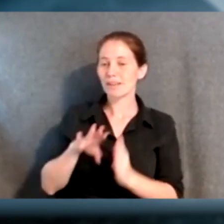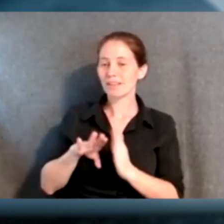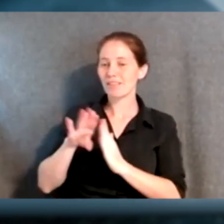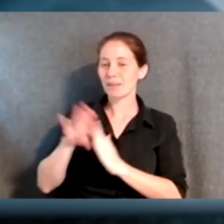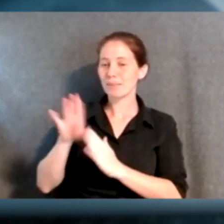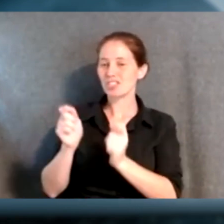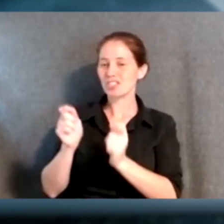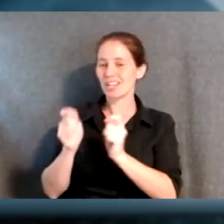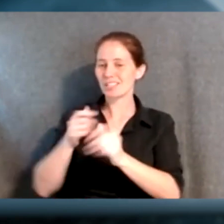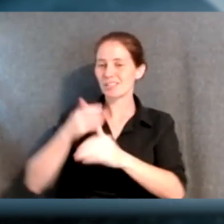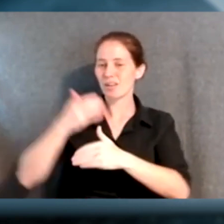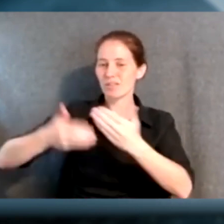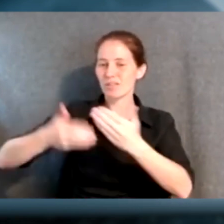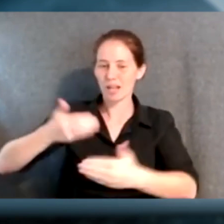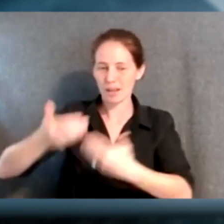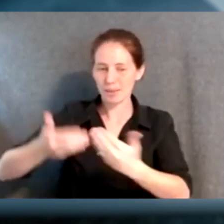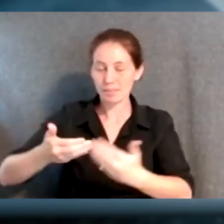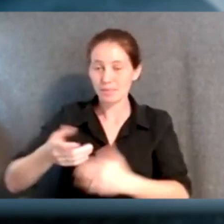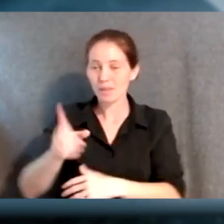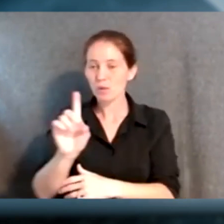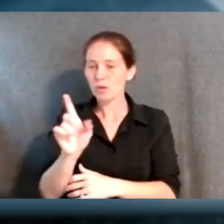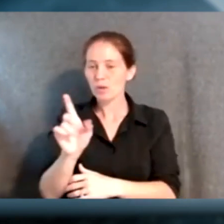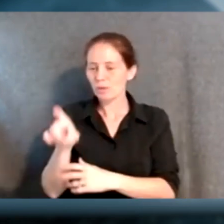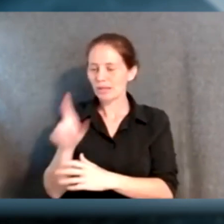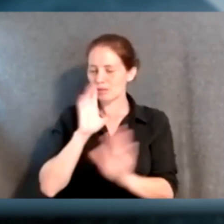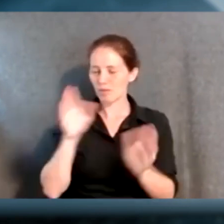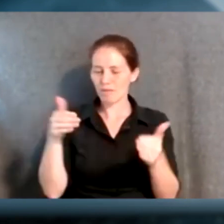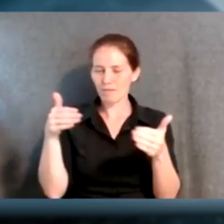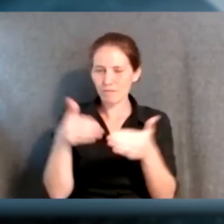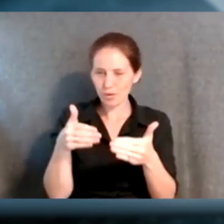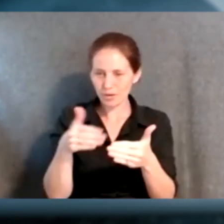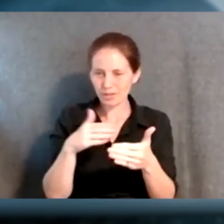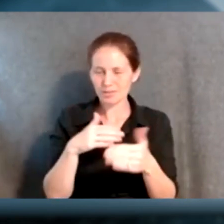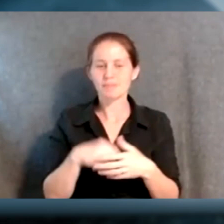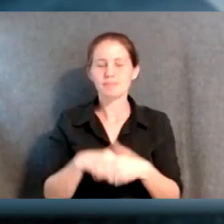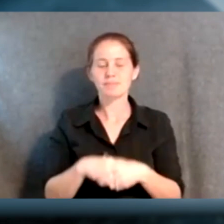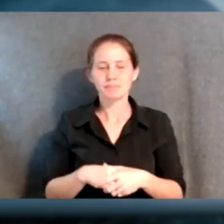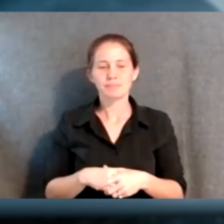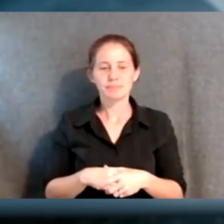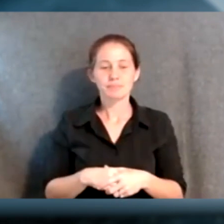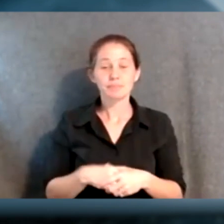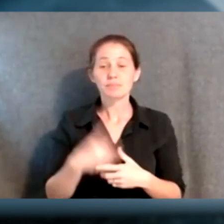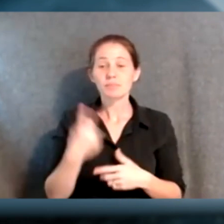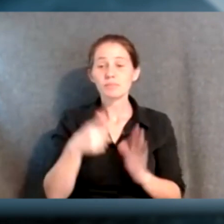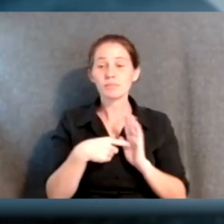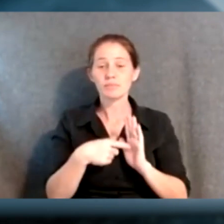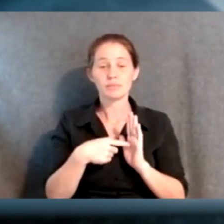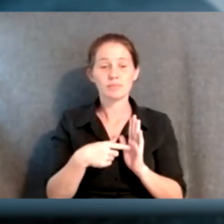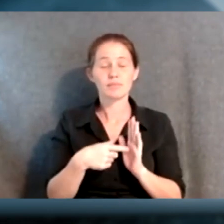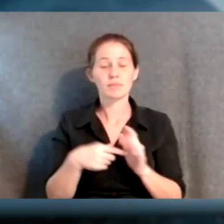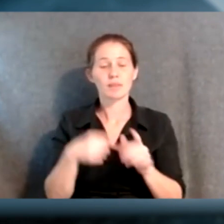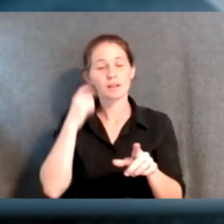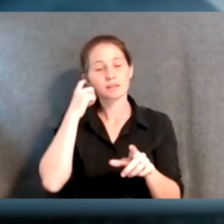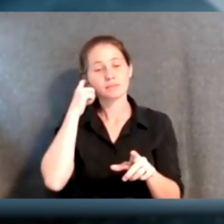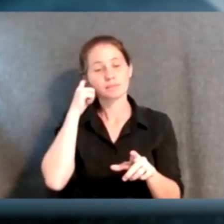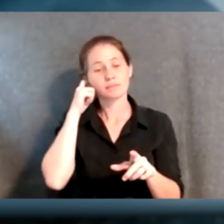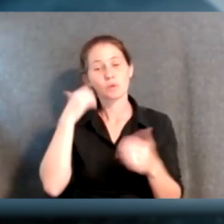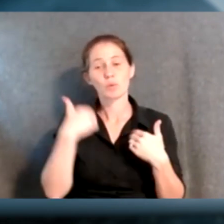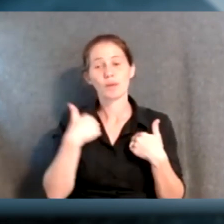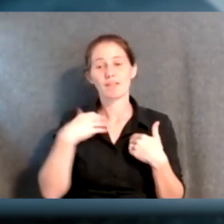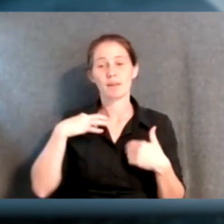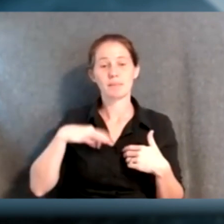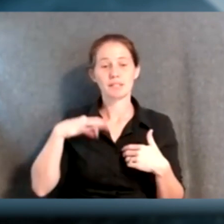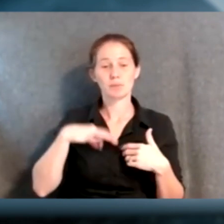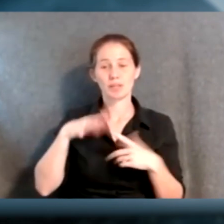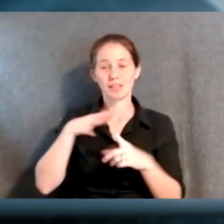of development and changes over time, and where do we need to really focus our attention? So one example is that we